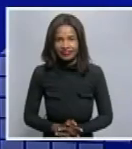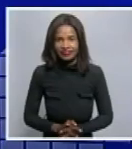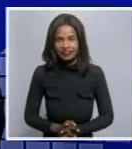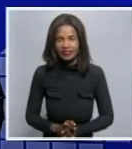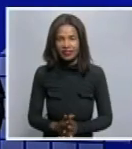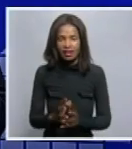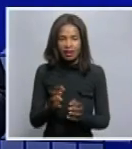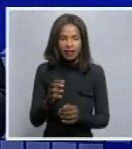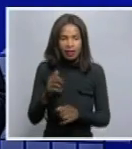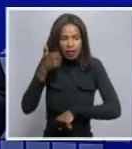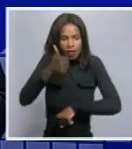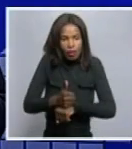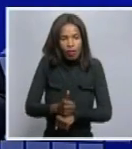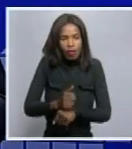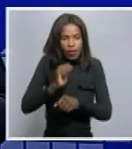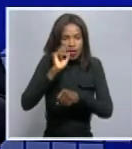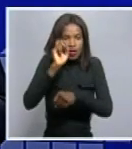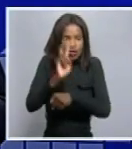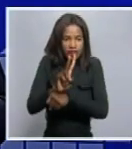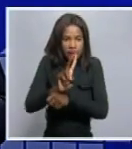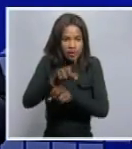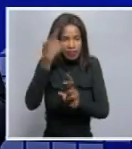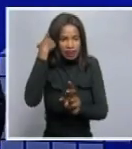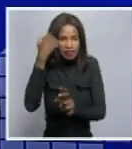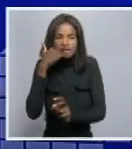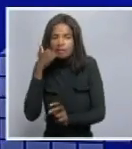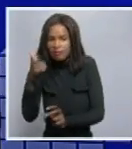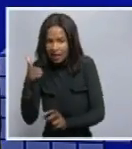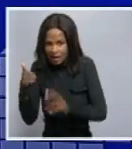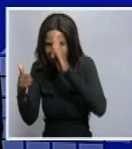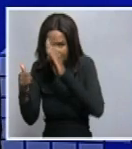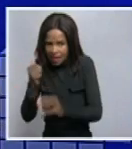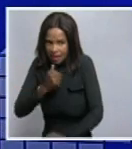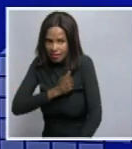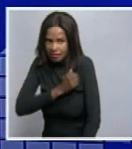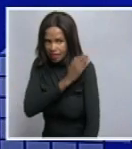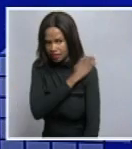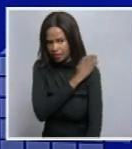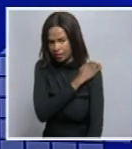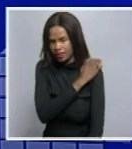Well, have managed to get the Deputy Prime Minister on the line again. Deputy Prime Minister, good evening.